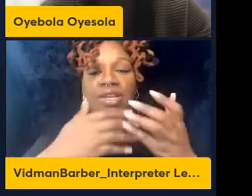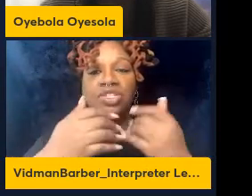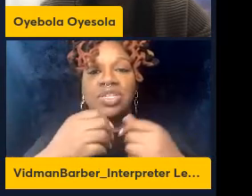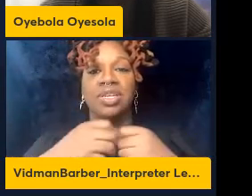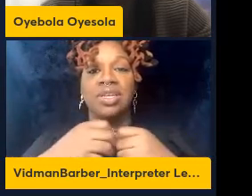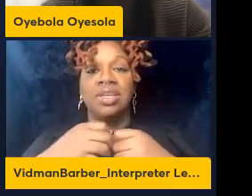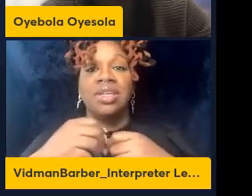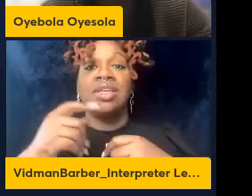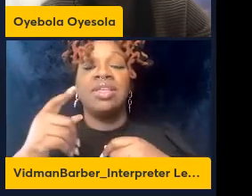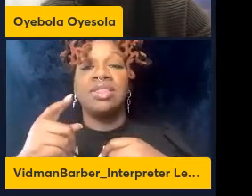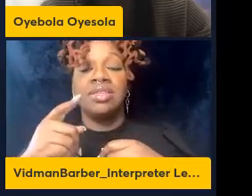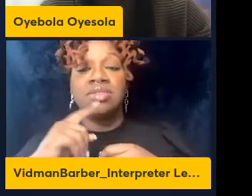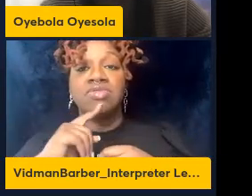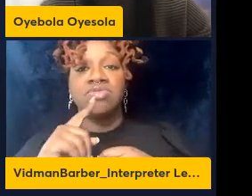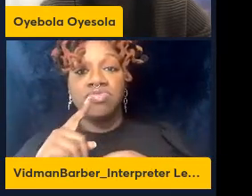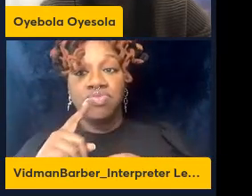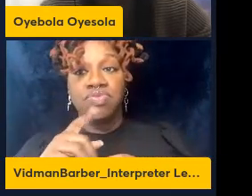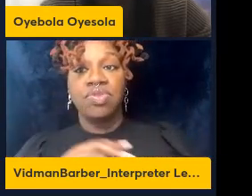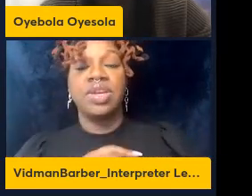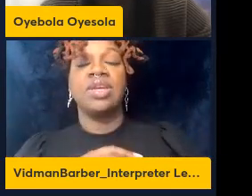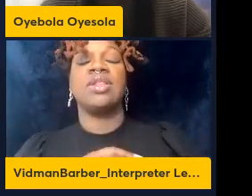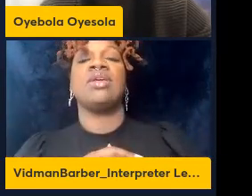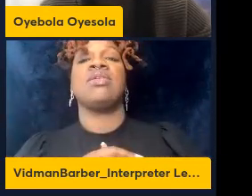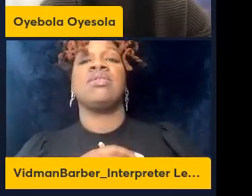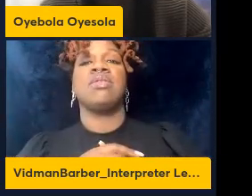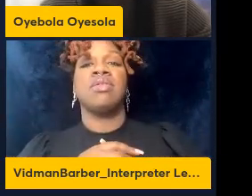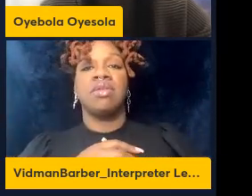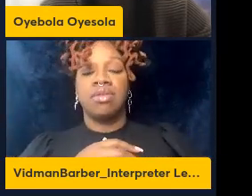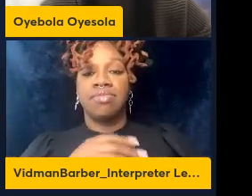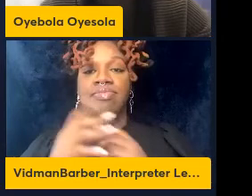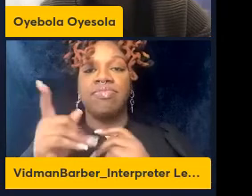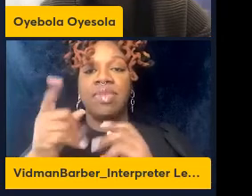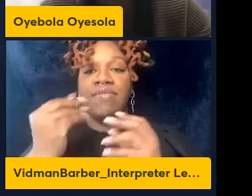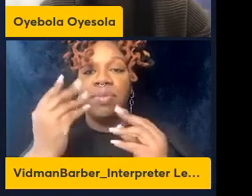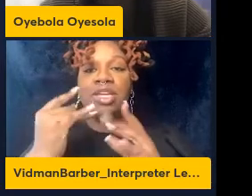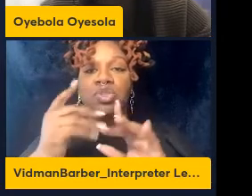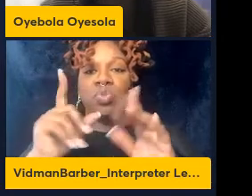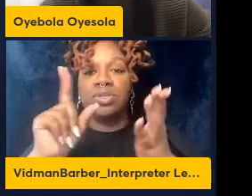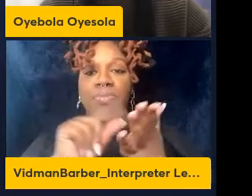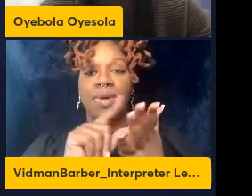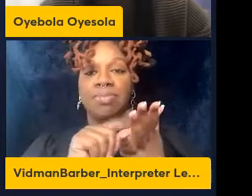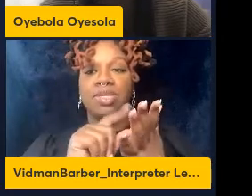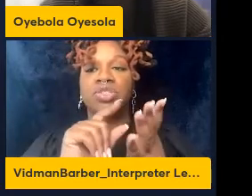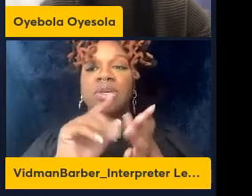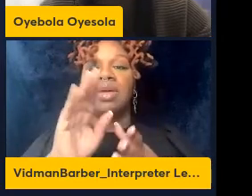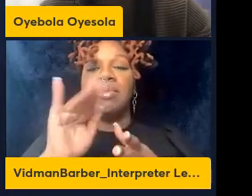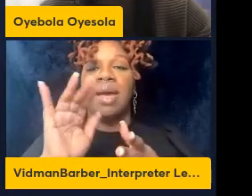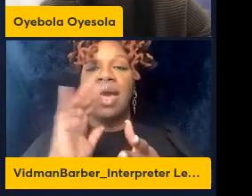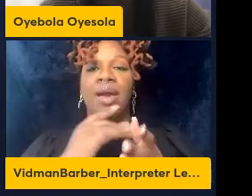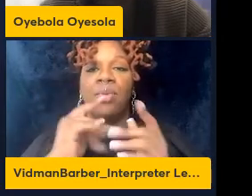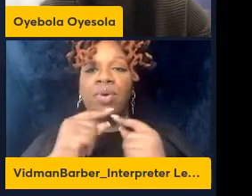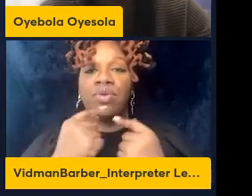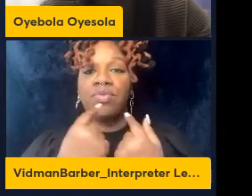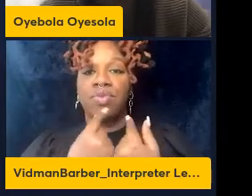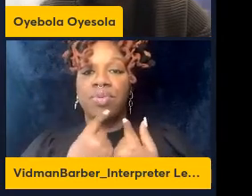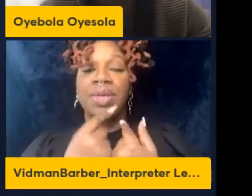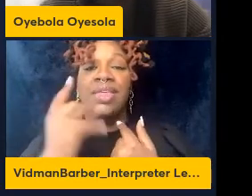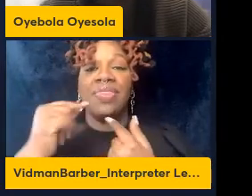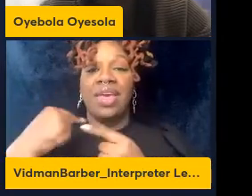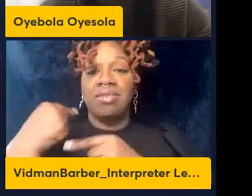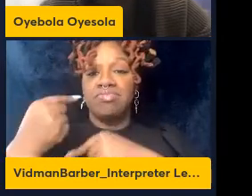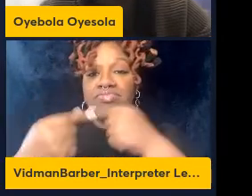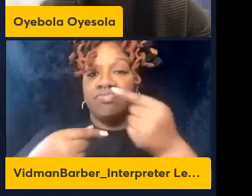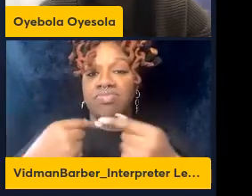confirmed as been published by a group that host genetic factors has an influence on